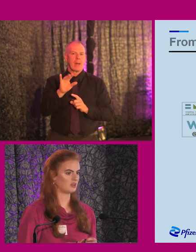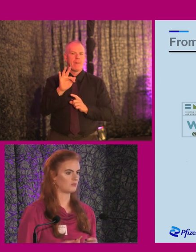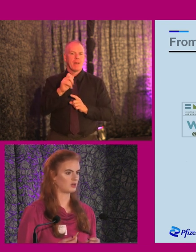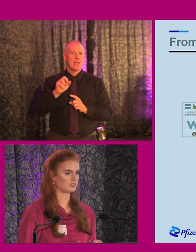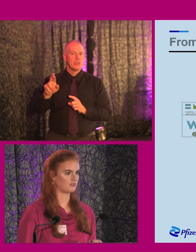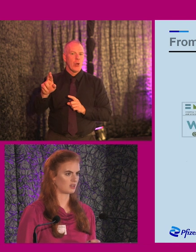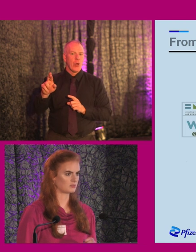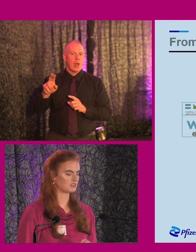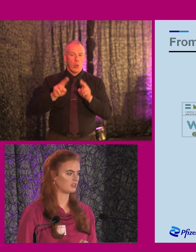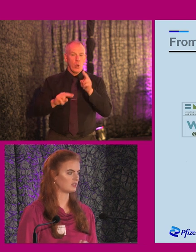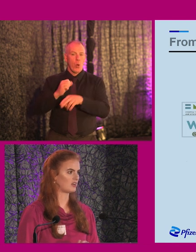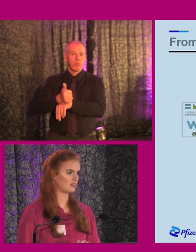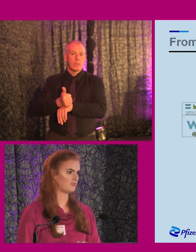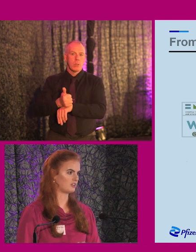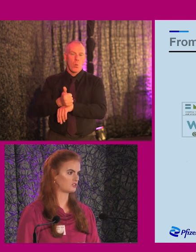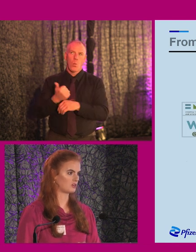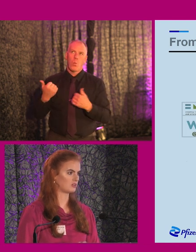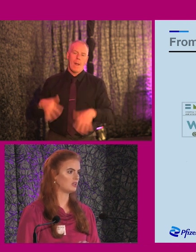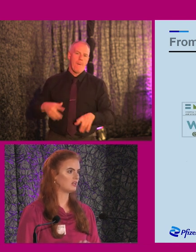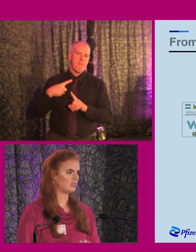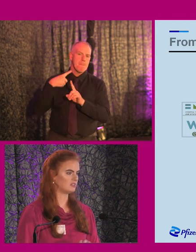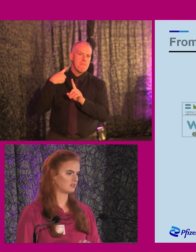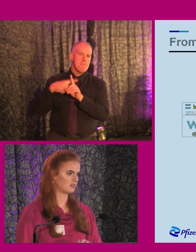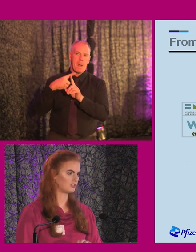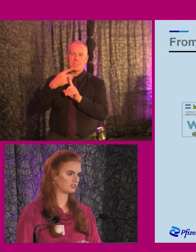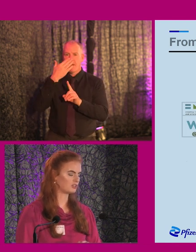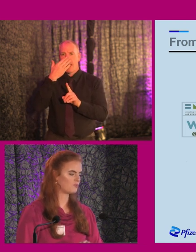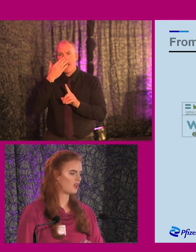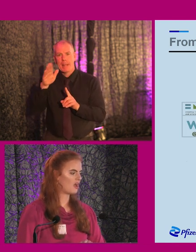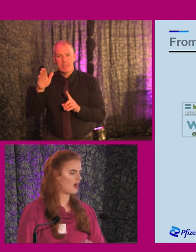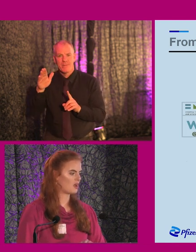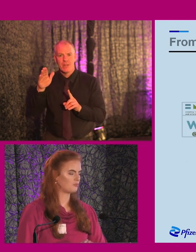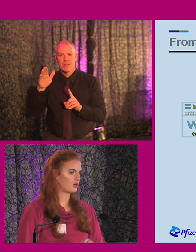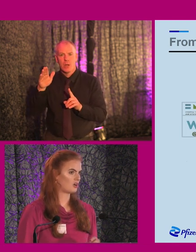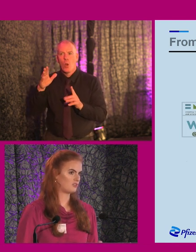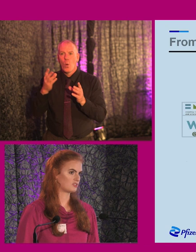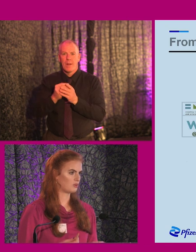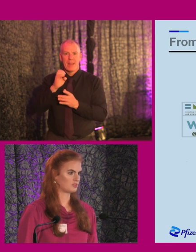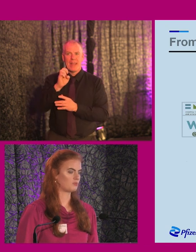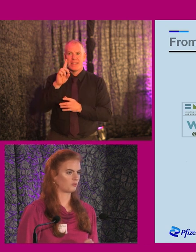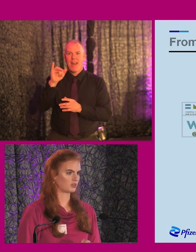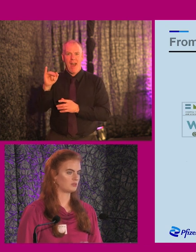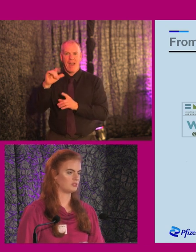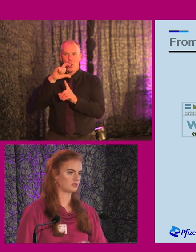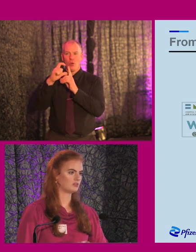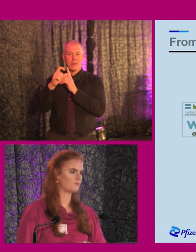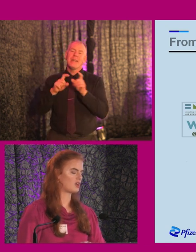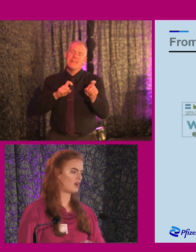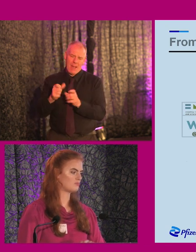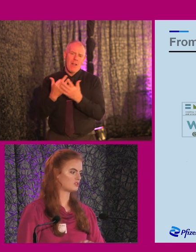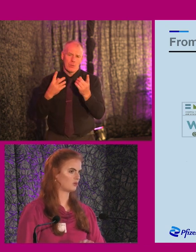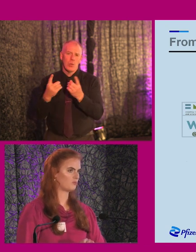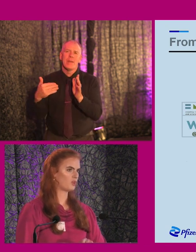was a very positive atmosphere that had a very strong ED&I culture. But there's always more work to be done.